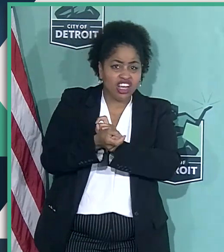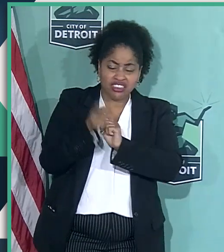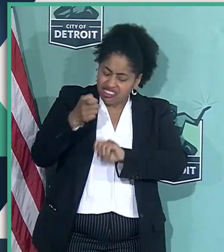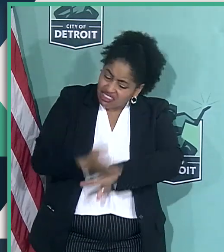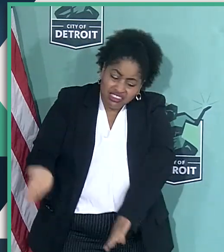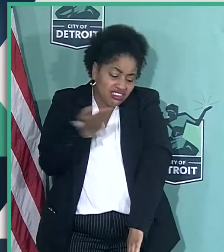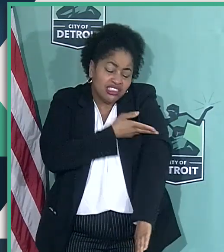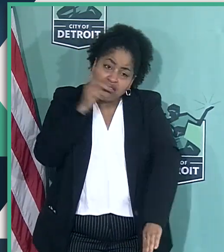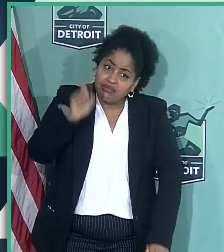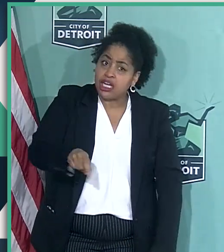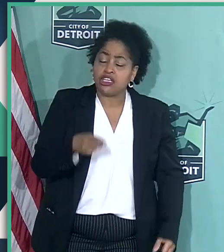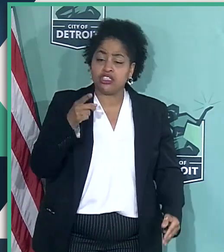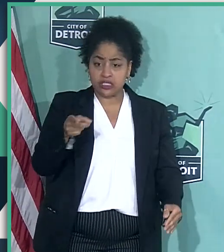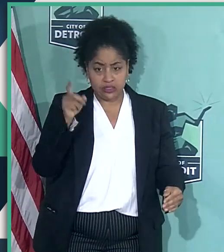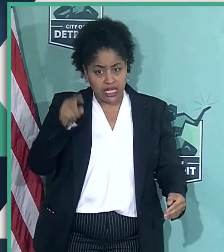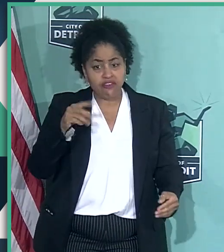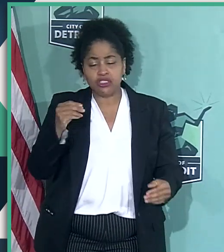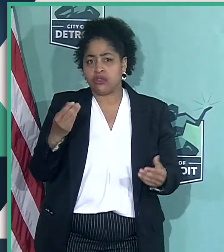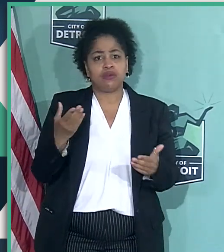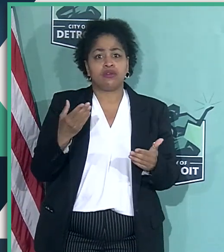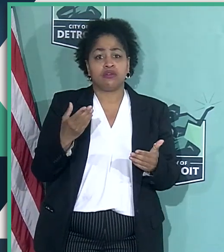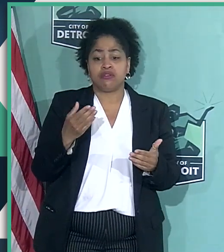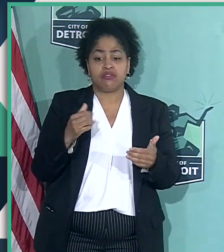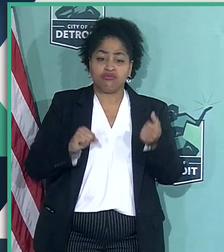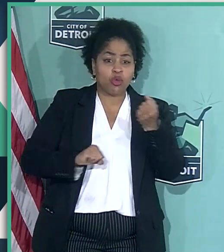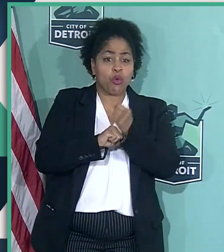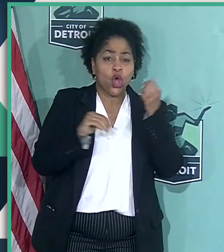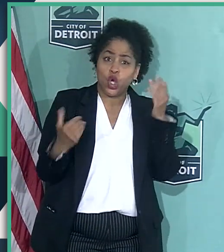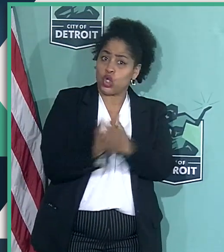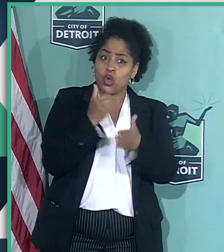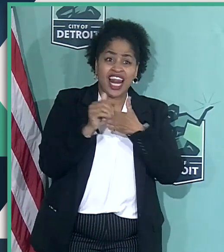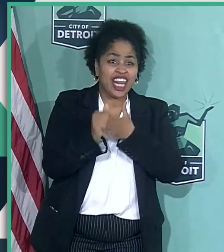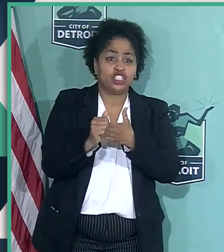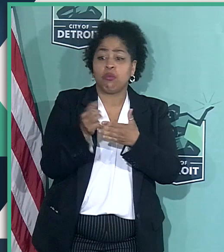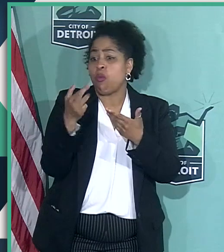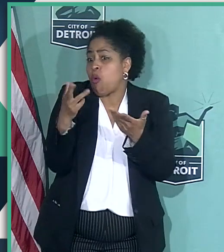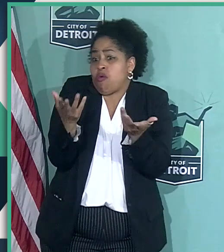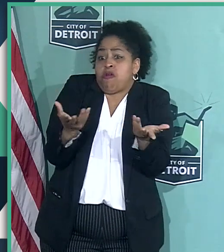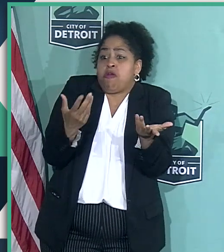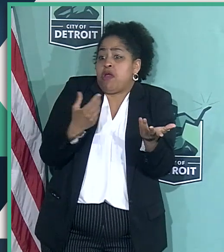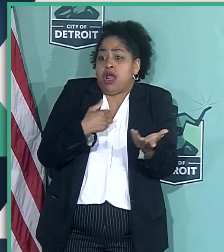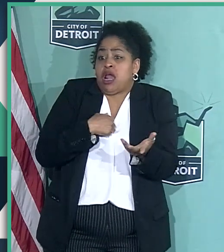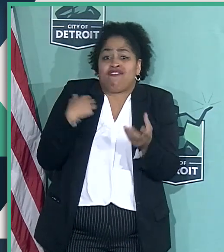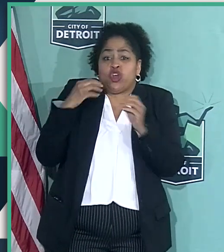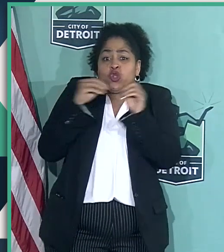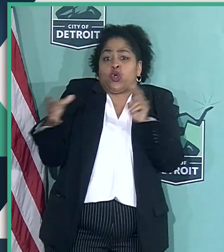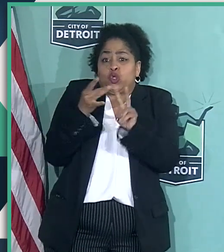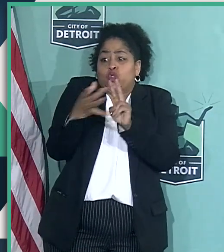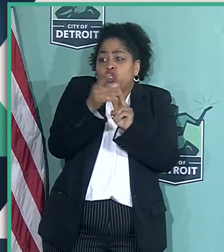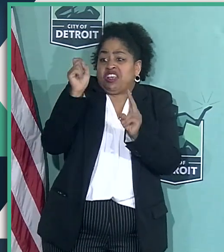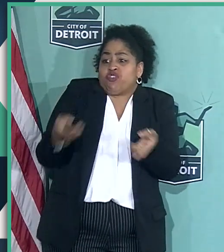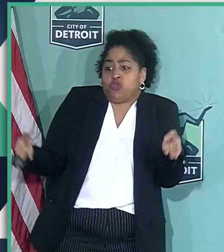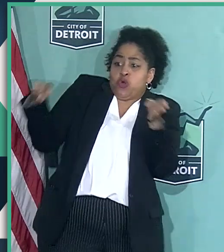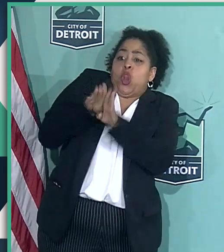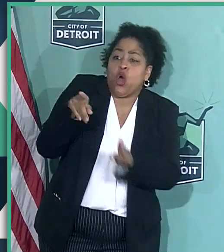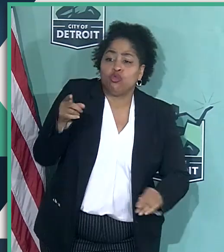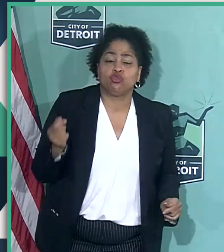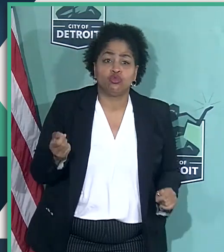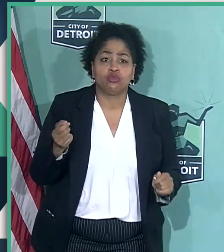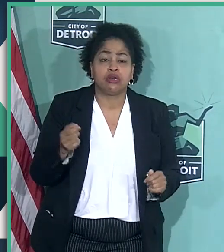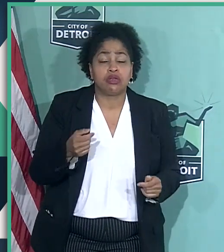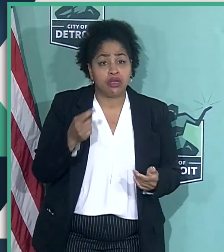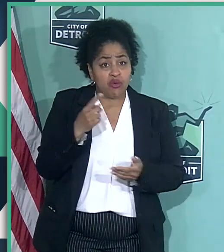And you're either going to back new leadership, or I'm not going to have any choice. And what I